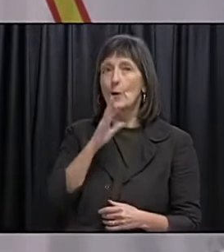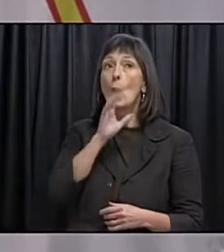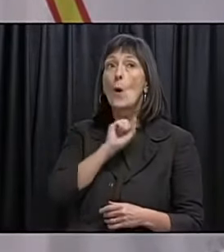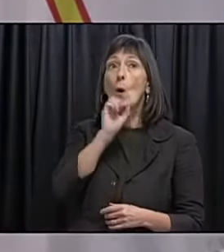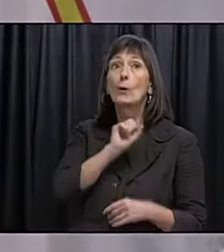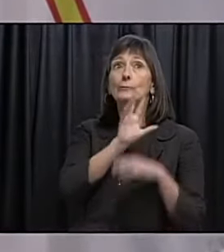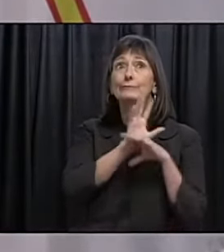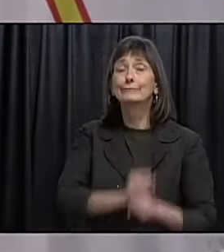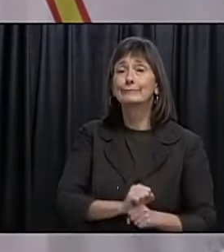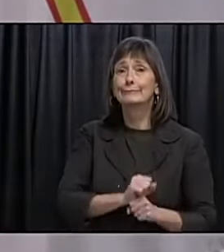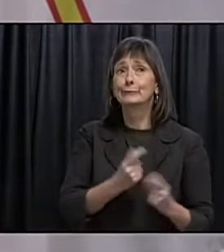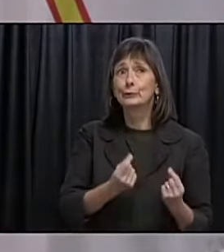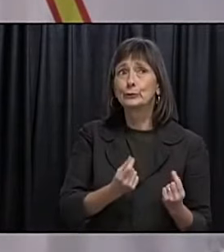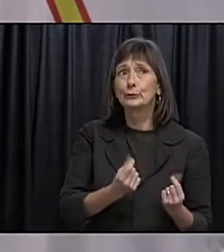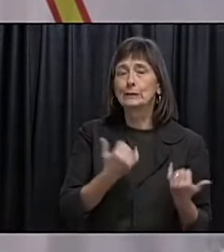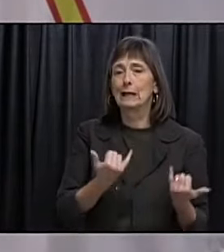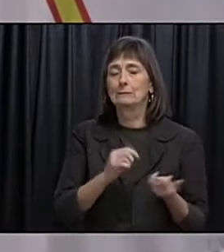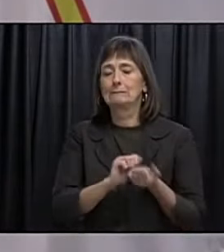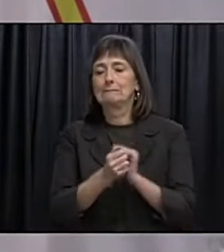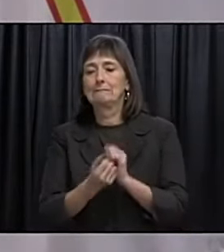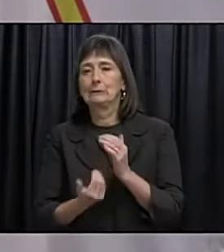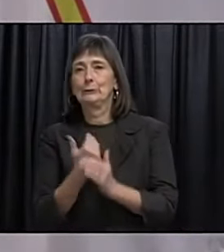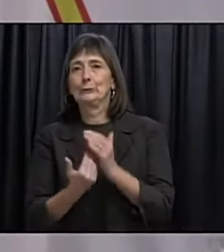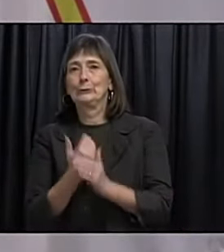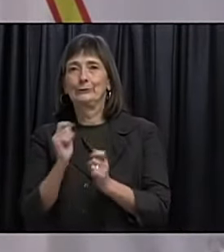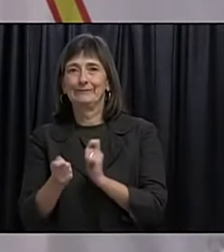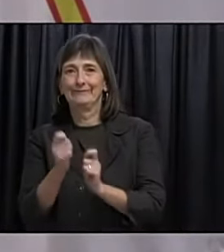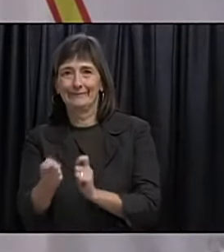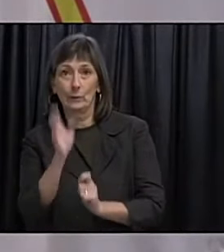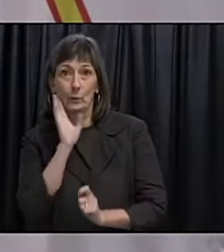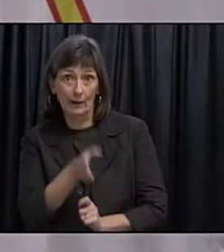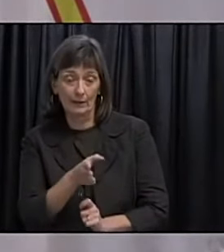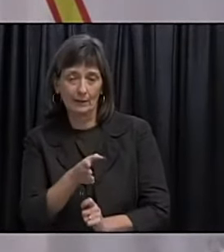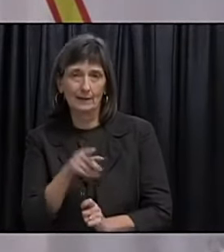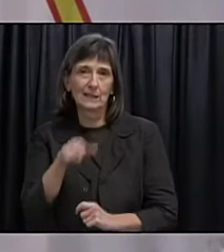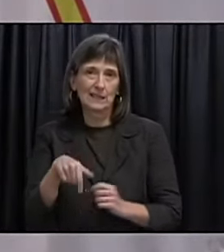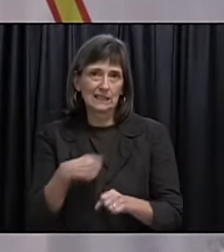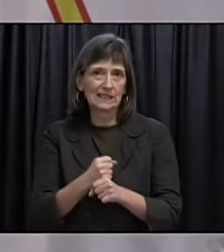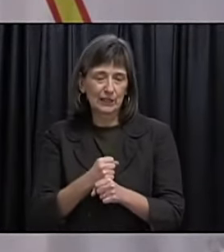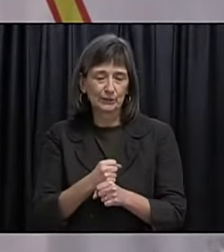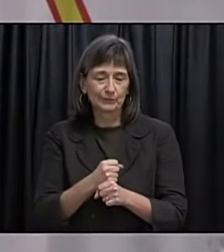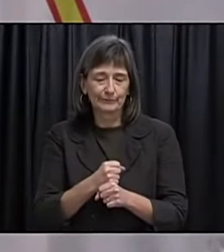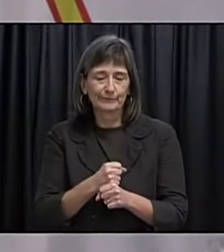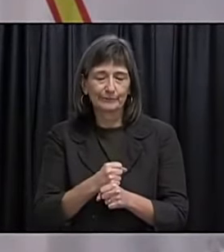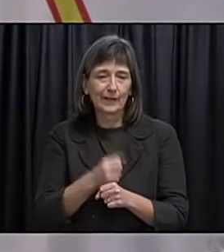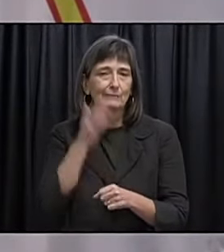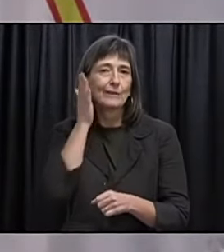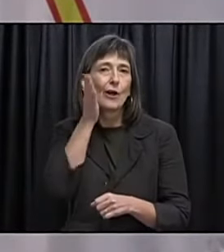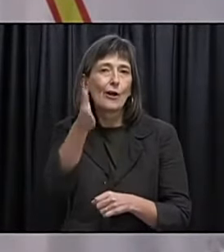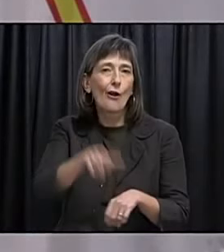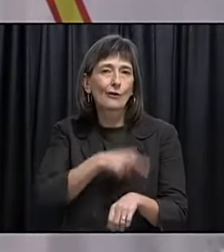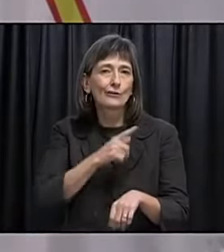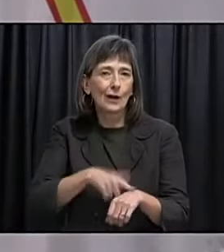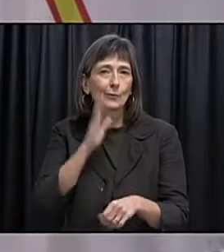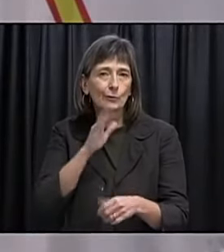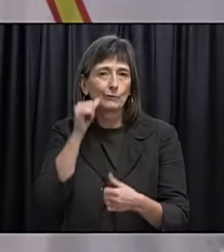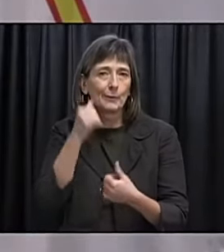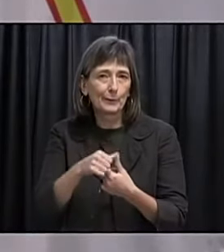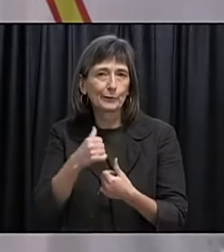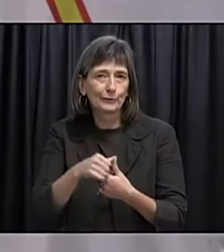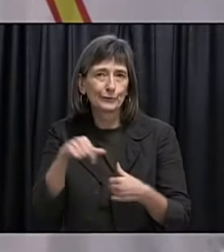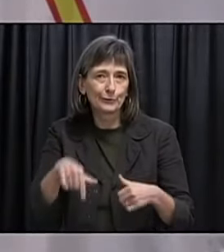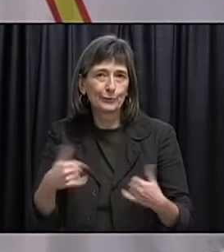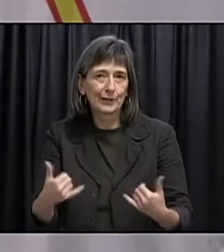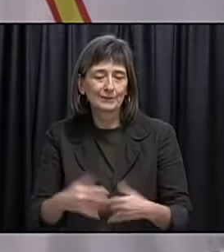traditions and inventing new ones. This holiday season will certainly be one that won't soon be forgotten. And while COVID